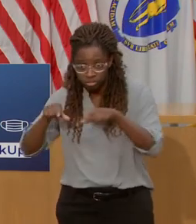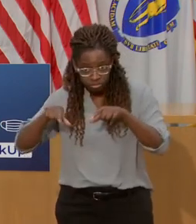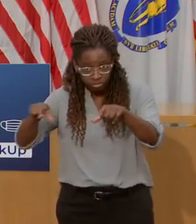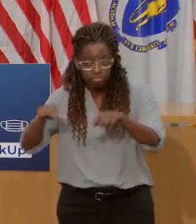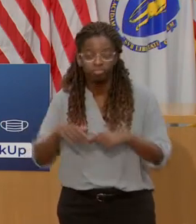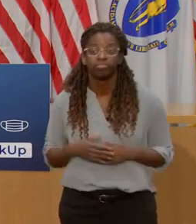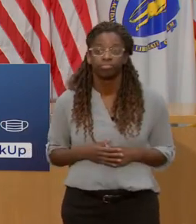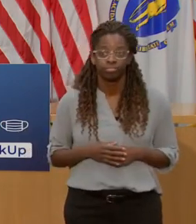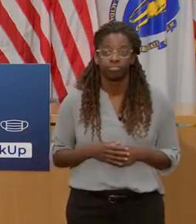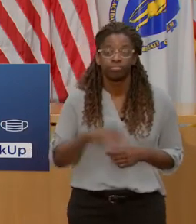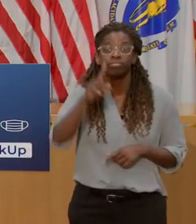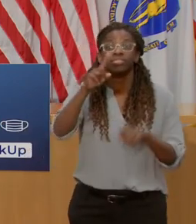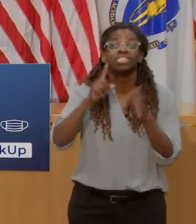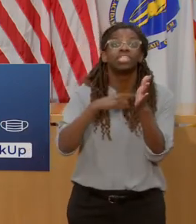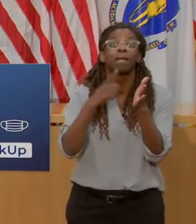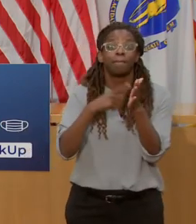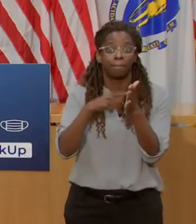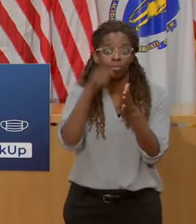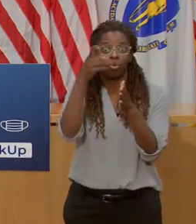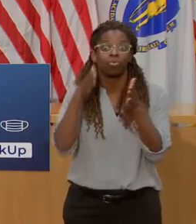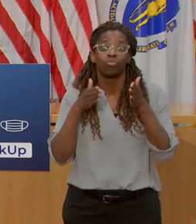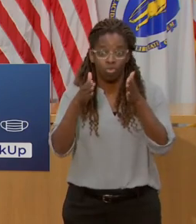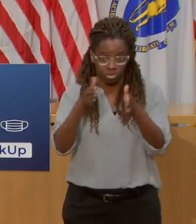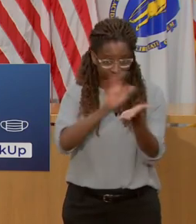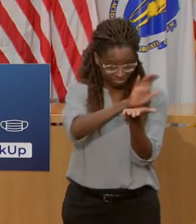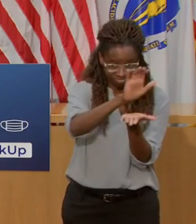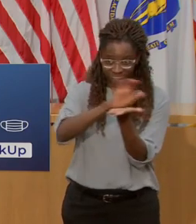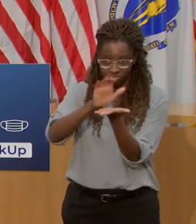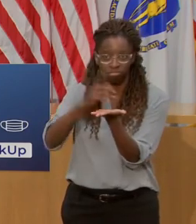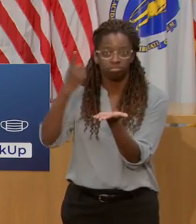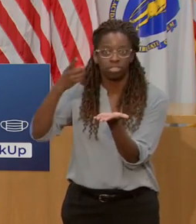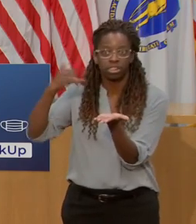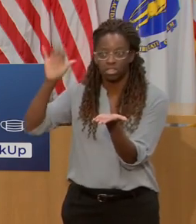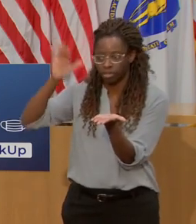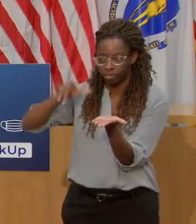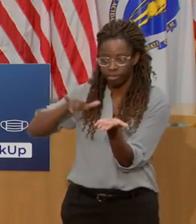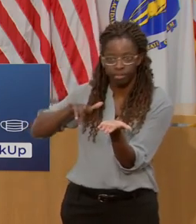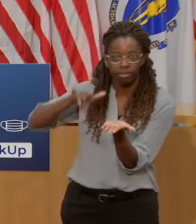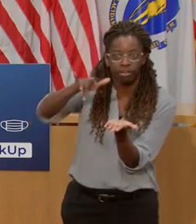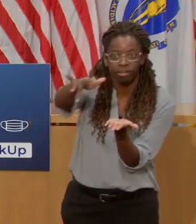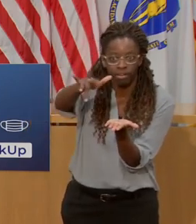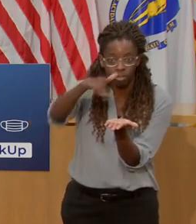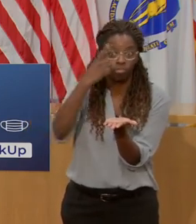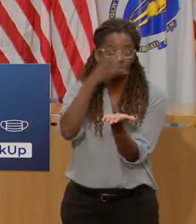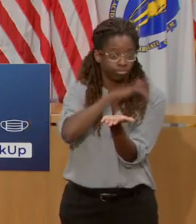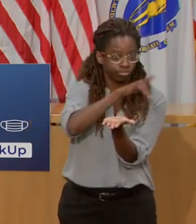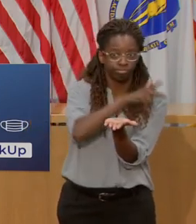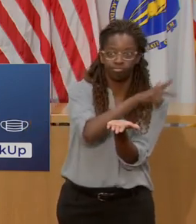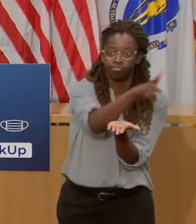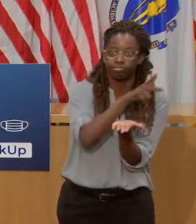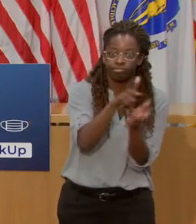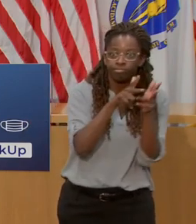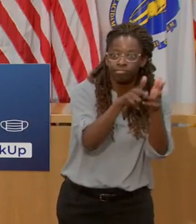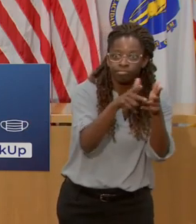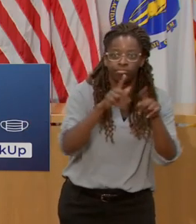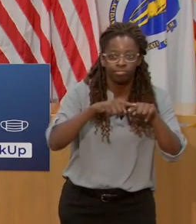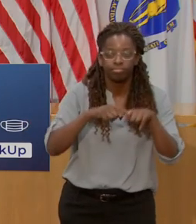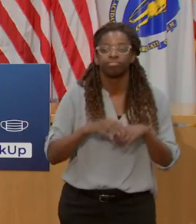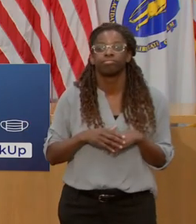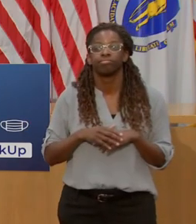This is due to the snowfall rate per hour, but also because state and local public works officials have some driver shortages due to the coronavirus.